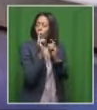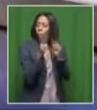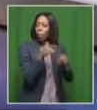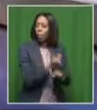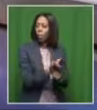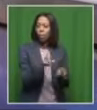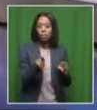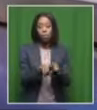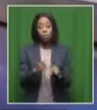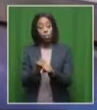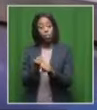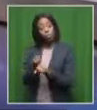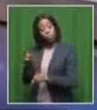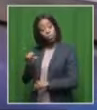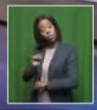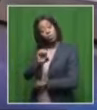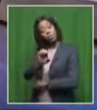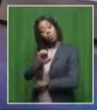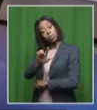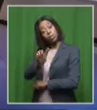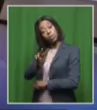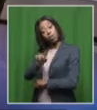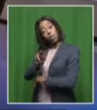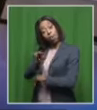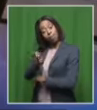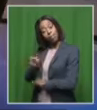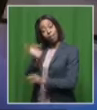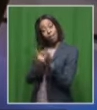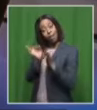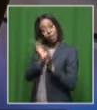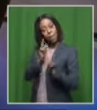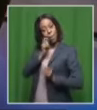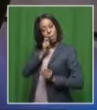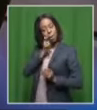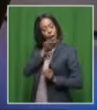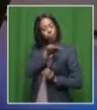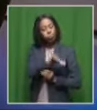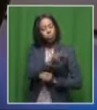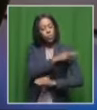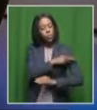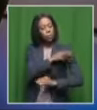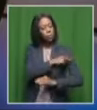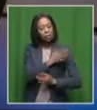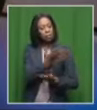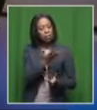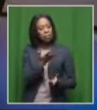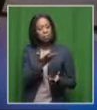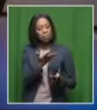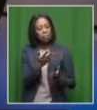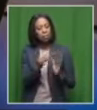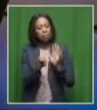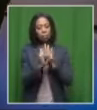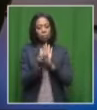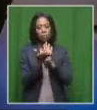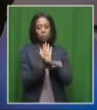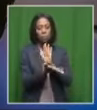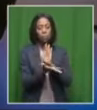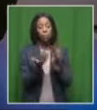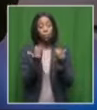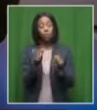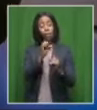from what Silwana is just describing, the condition that the young men presented with, the physiological